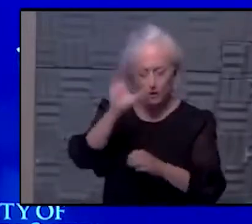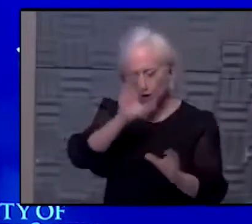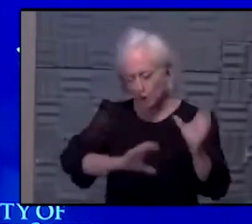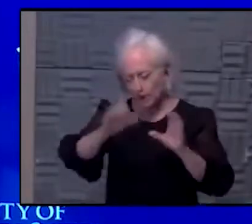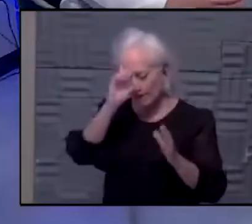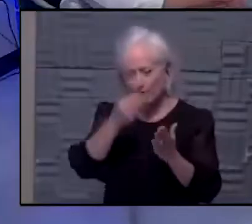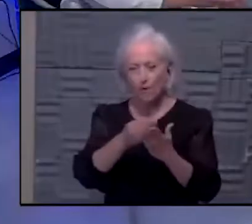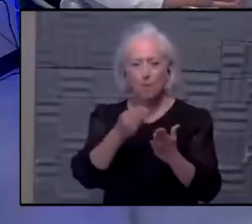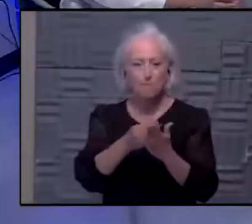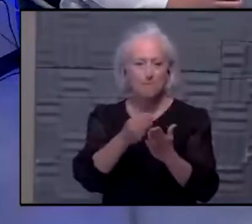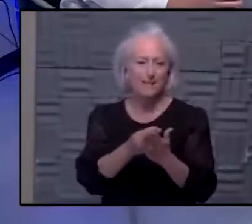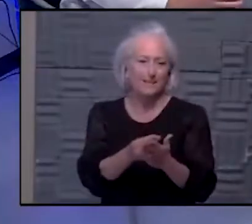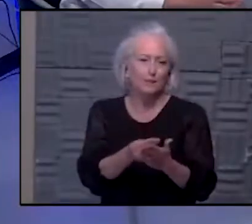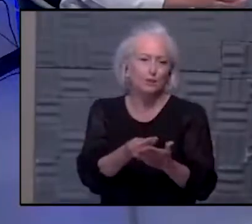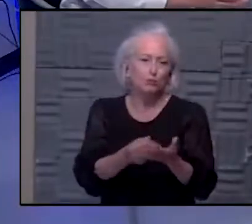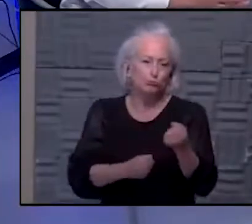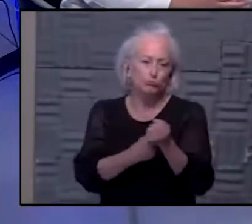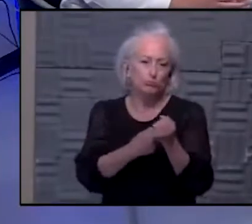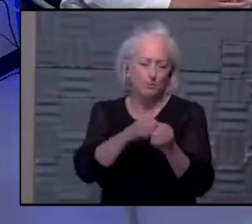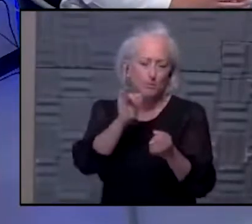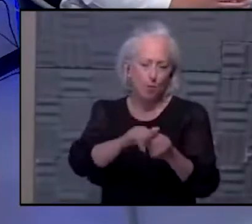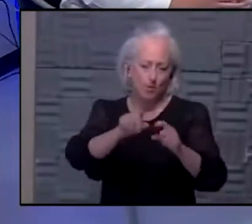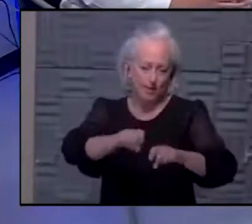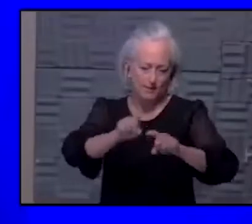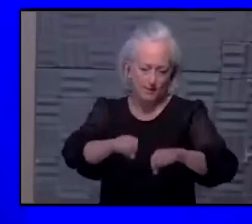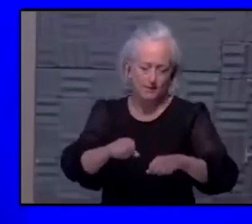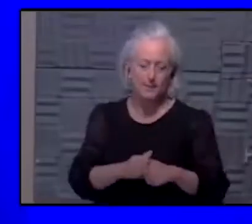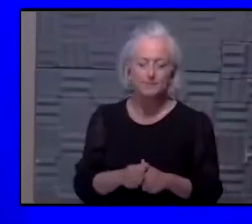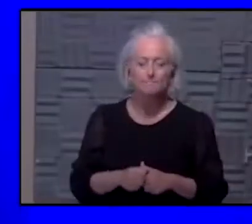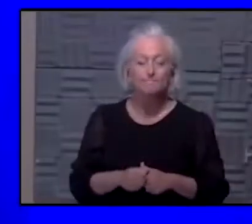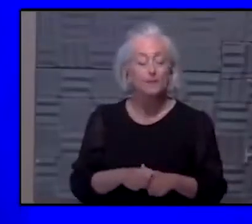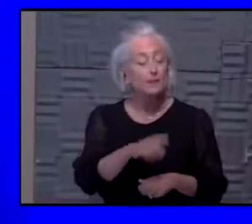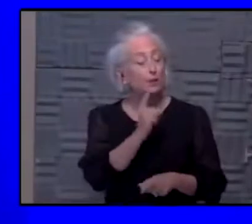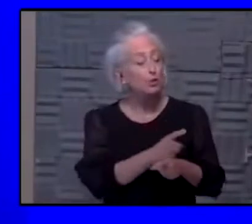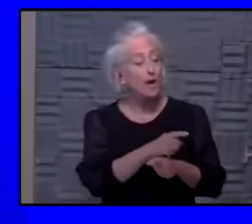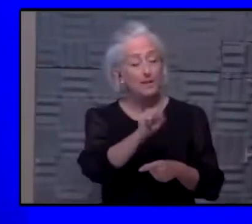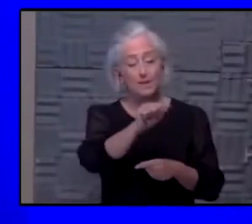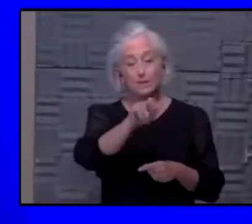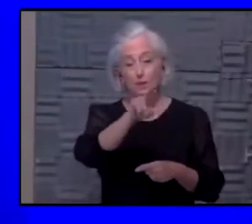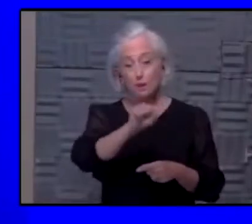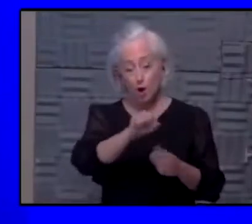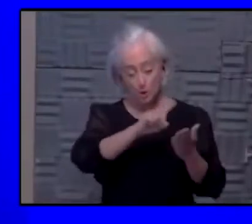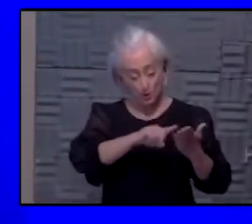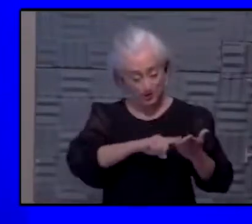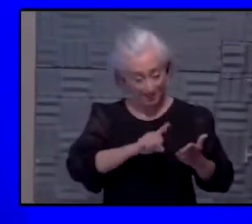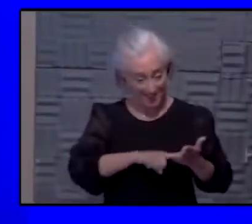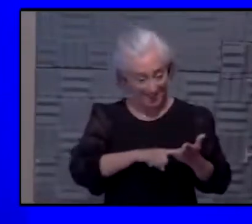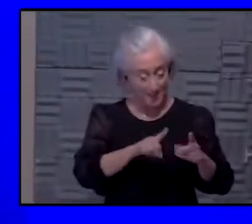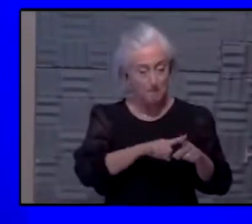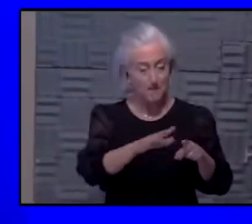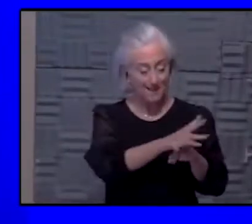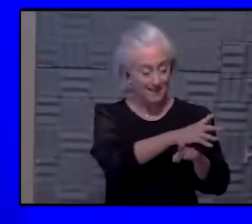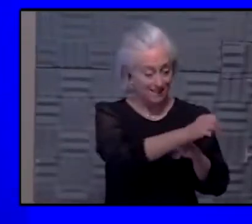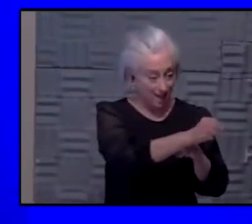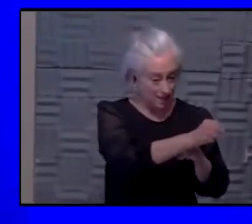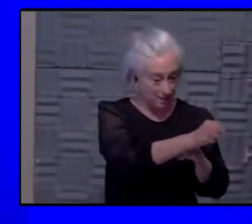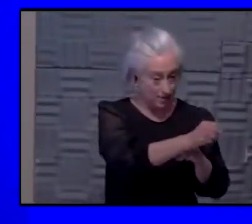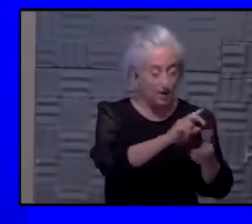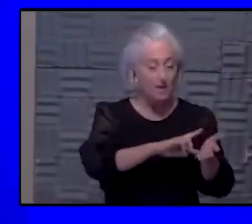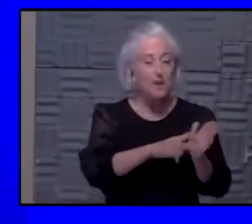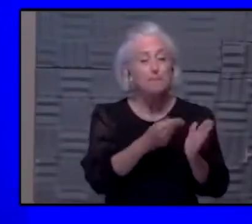I mean, a perfect example of that is SARS was being investigated, but it died out. So funding ran out for developing